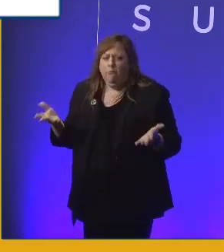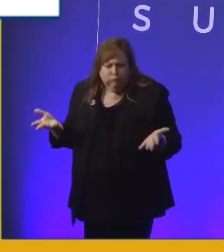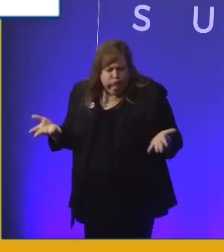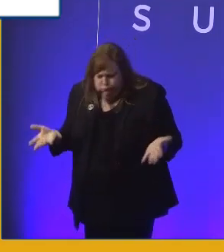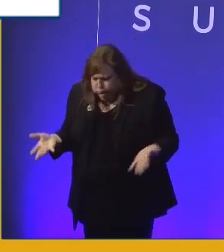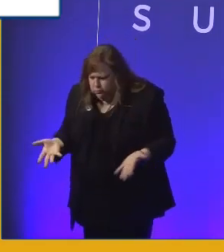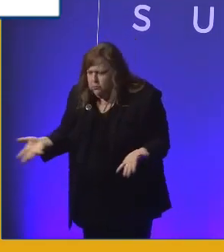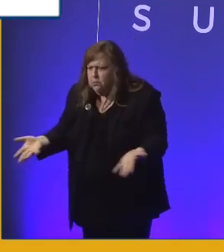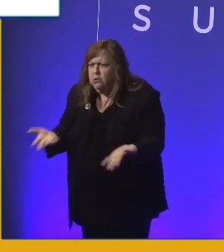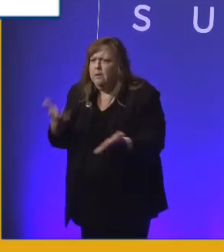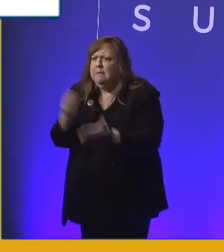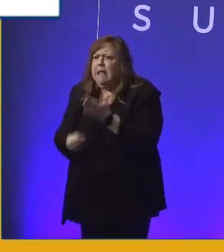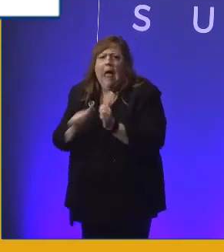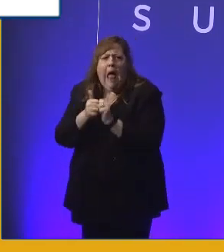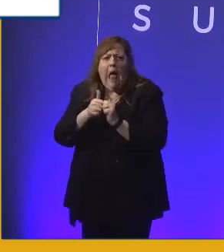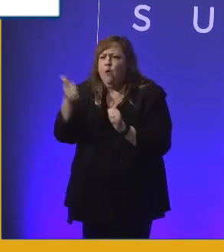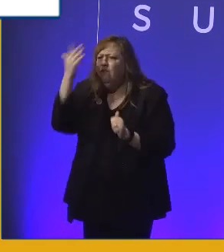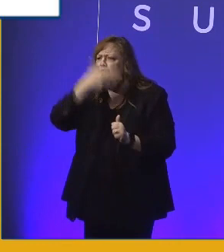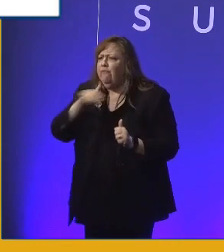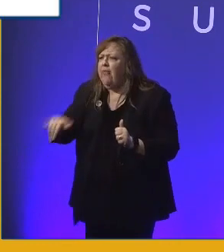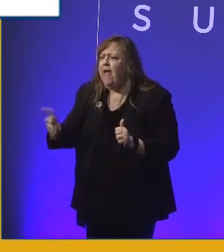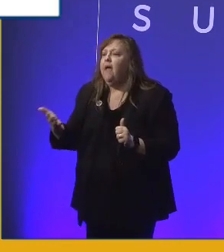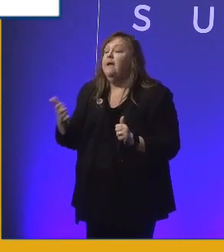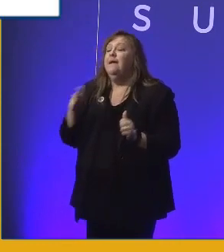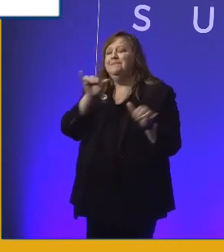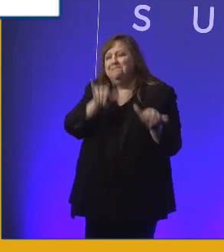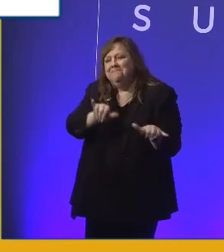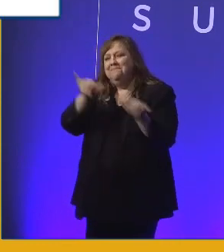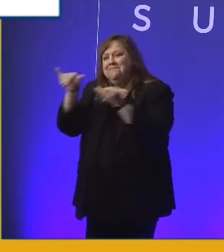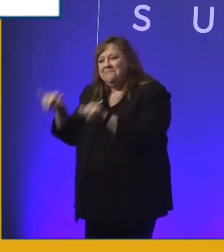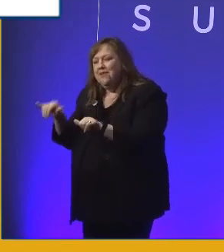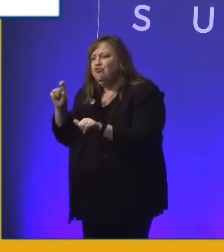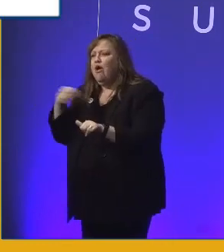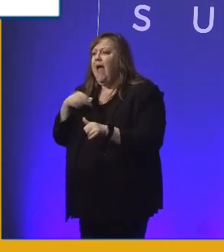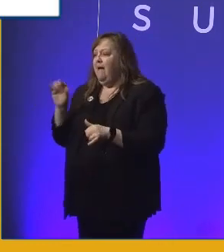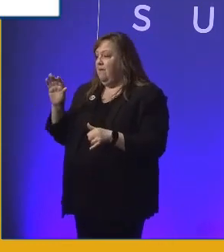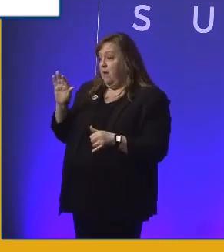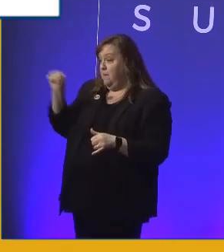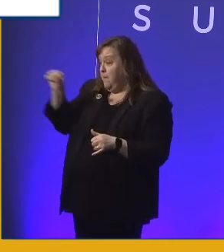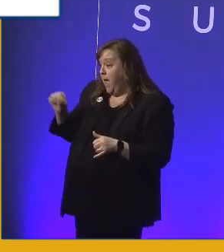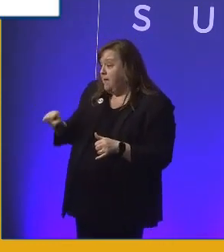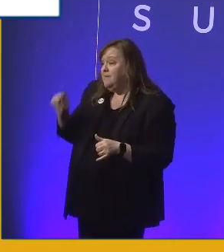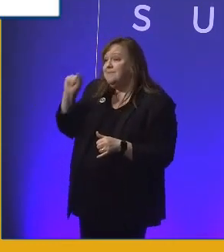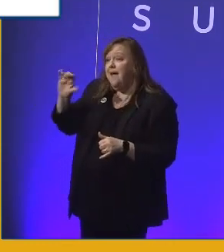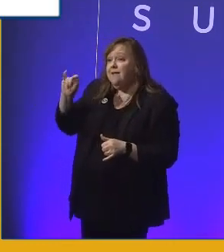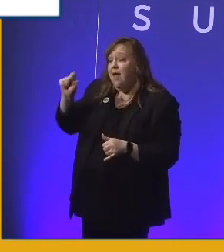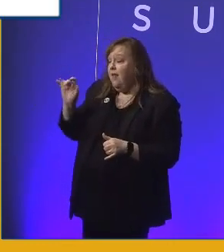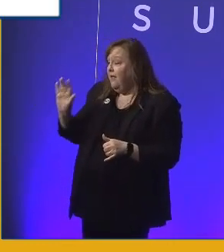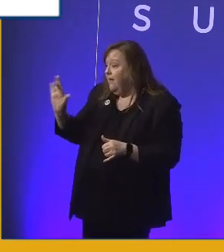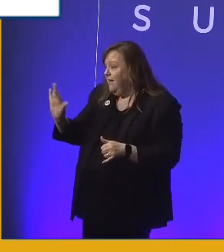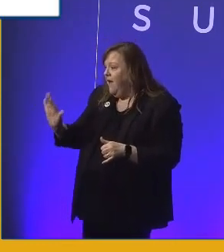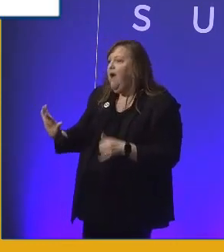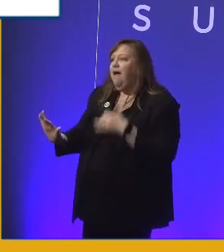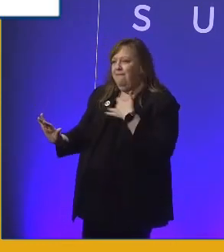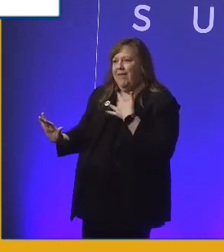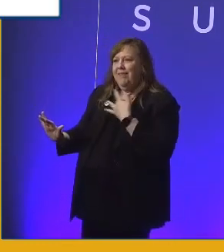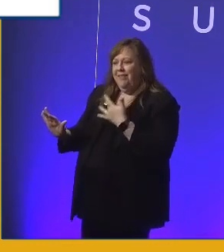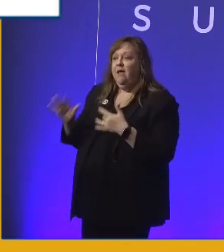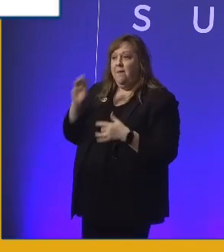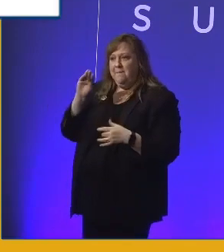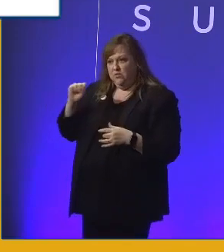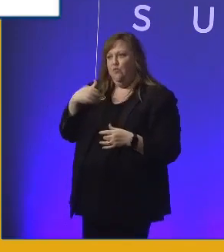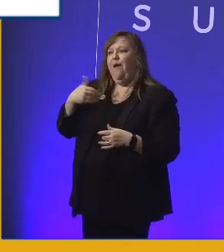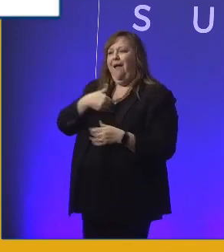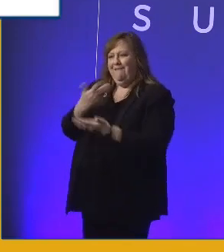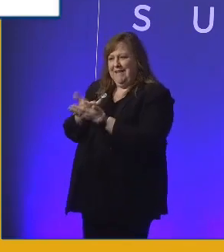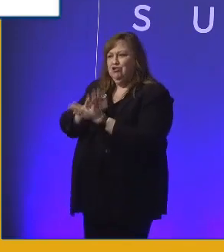How on earth is this missing? Likewise, Lyft should have tactile buttons. We have braille displays in our kitchenettes at Microsoft. Handrail continuity